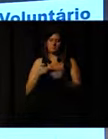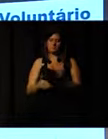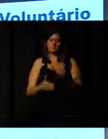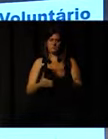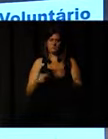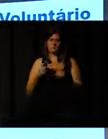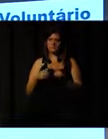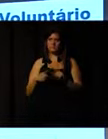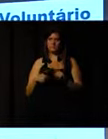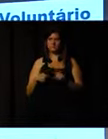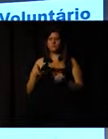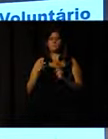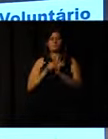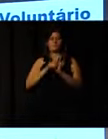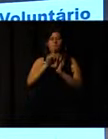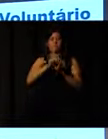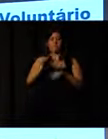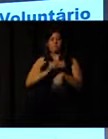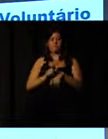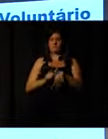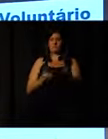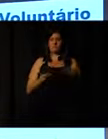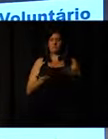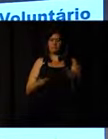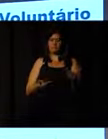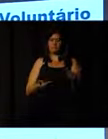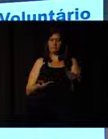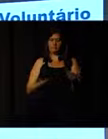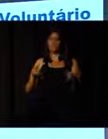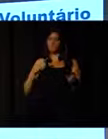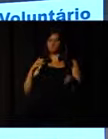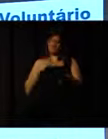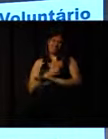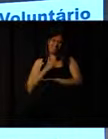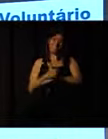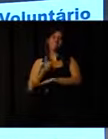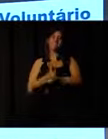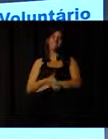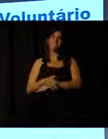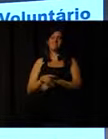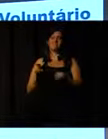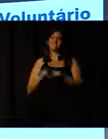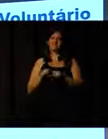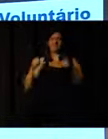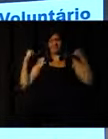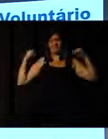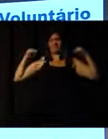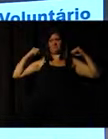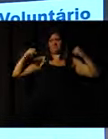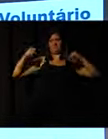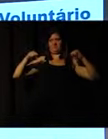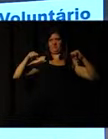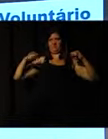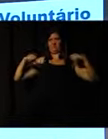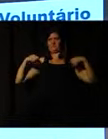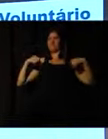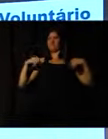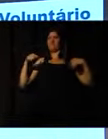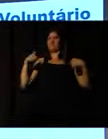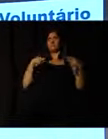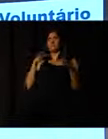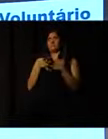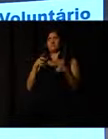the beginning of development, our youngsters that are very active in physical education.